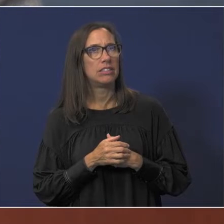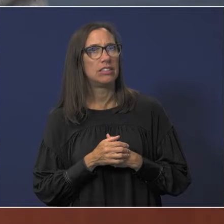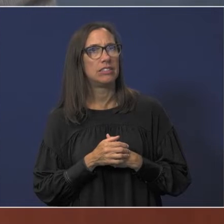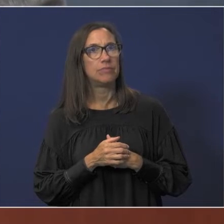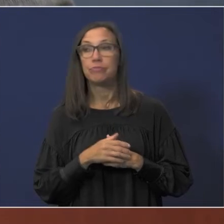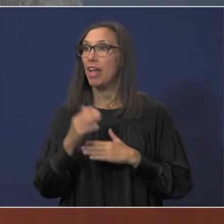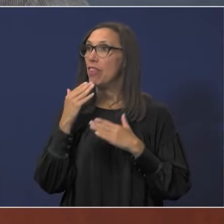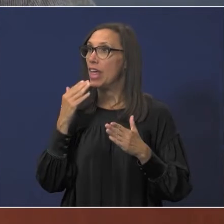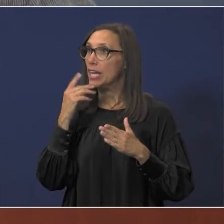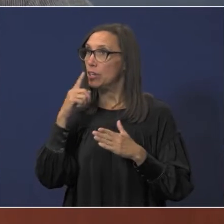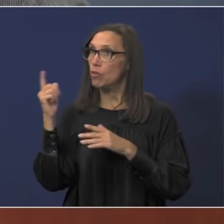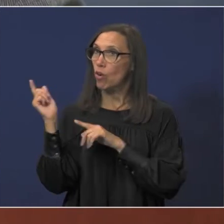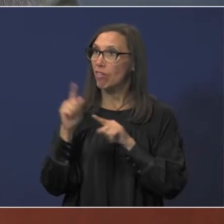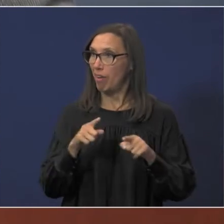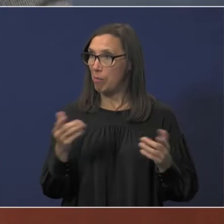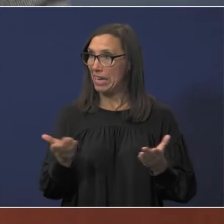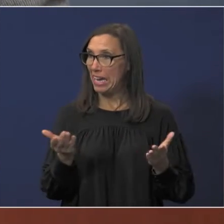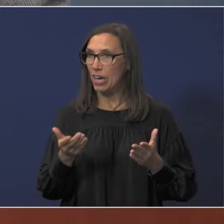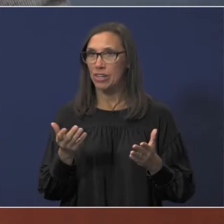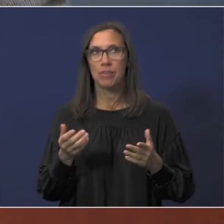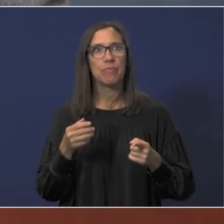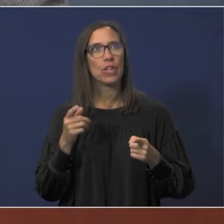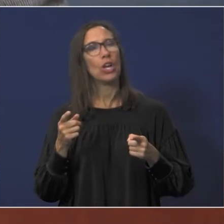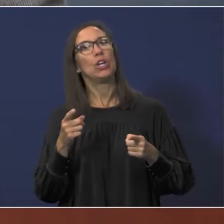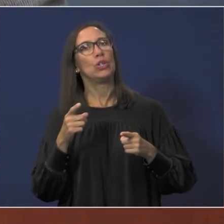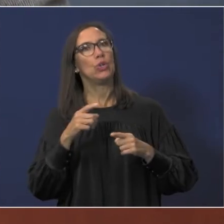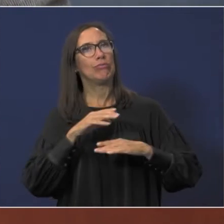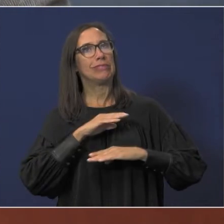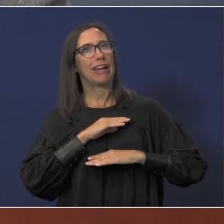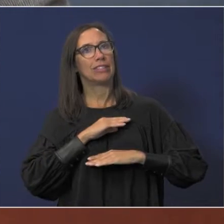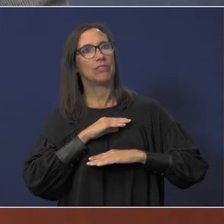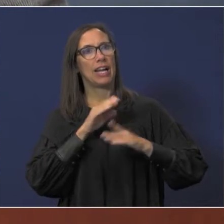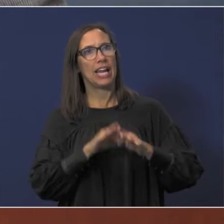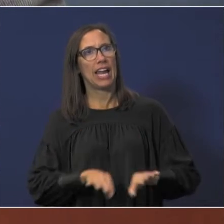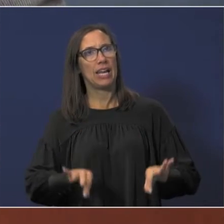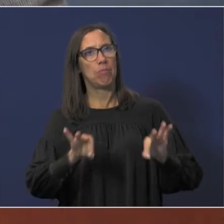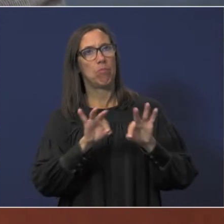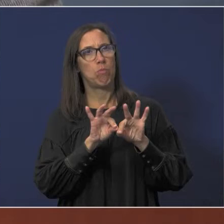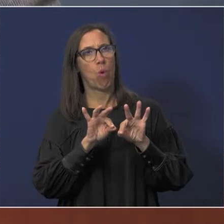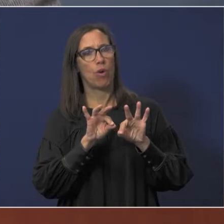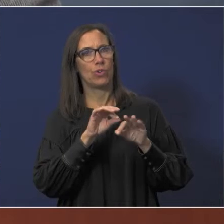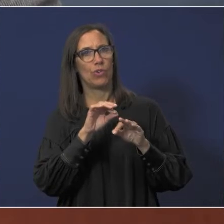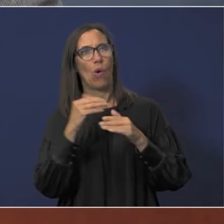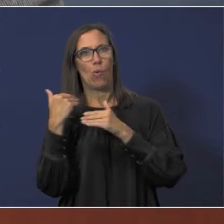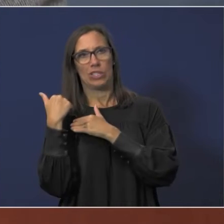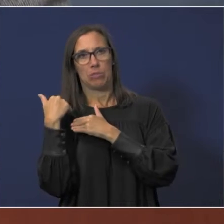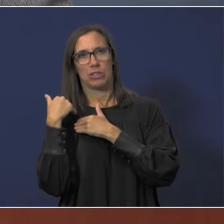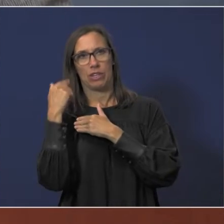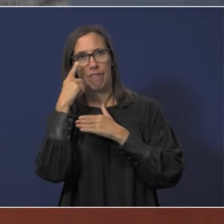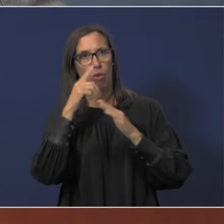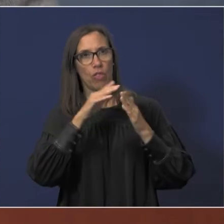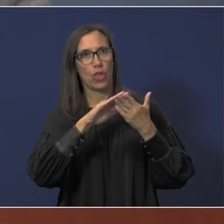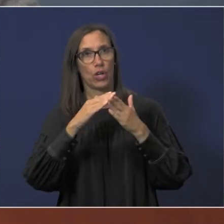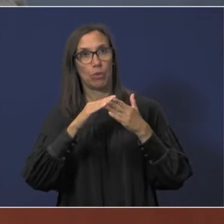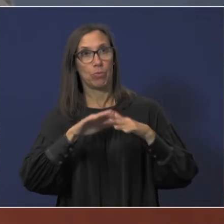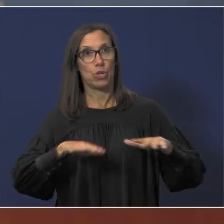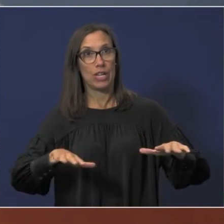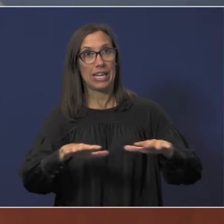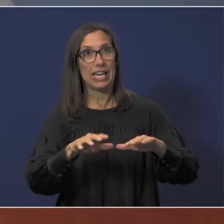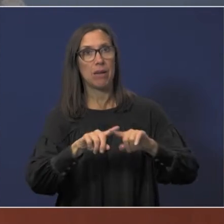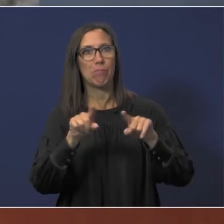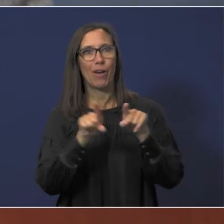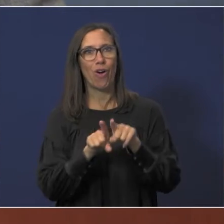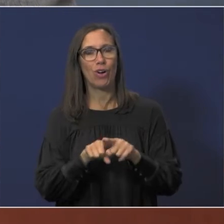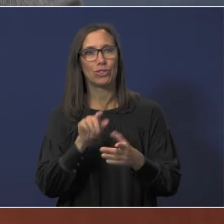thank you for being here you fulfill a most important role and function uh for the community but also for